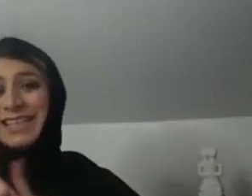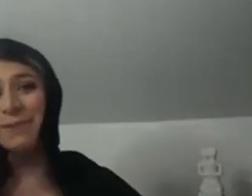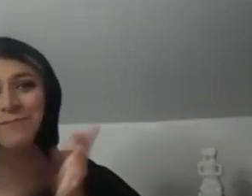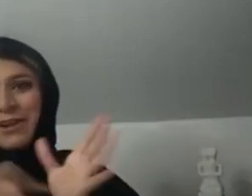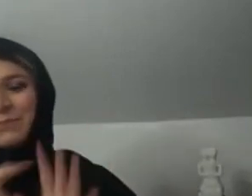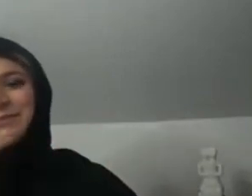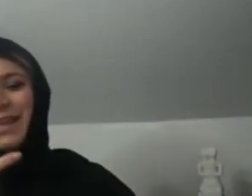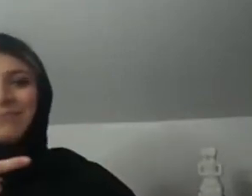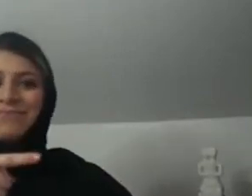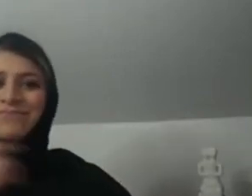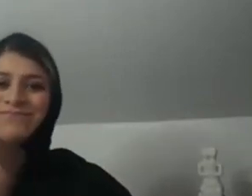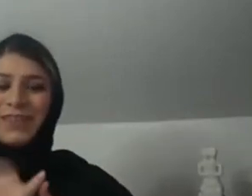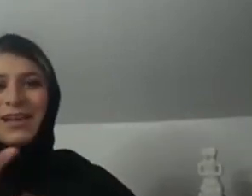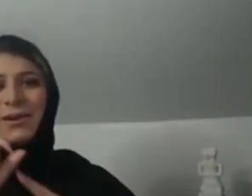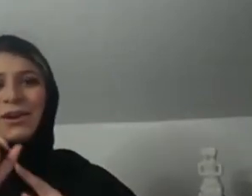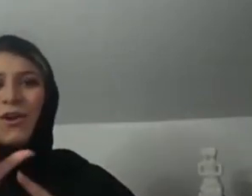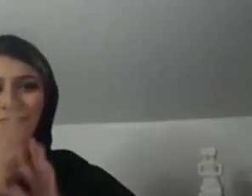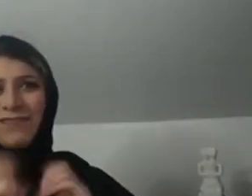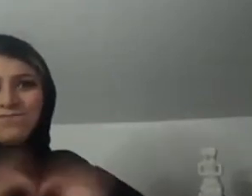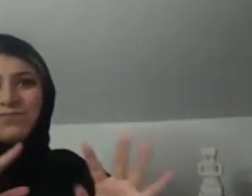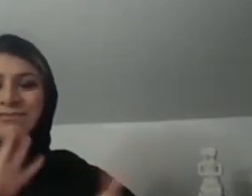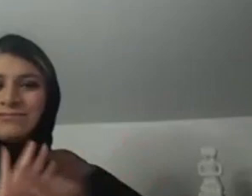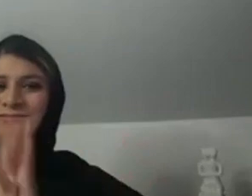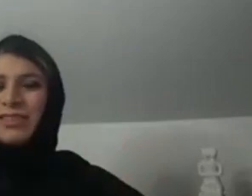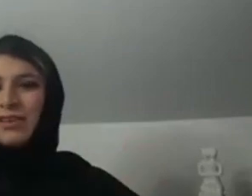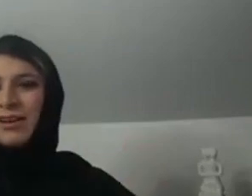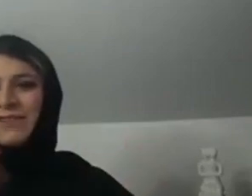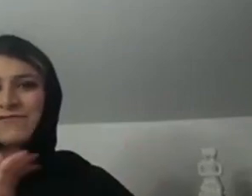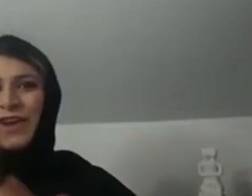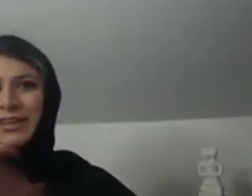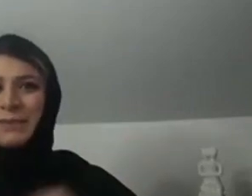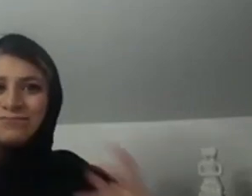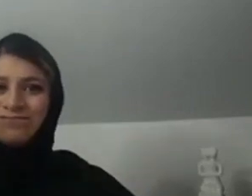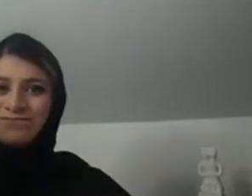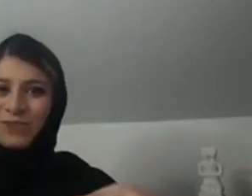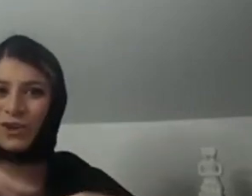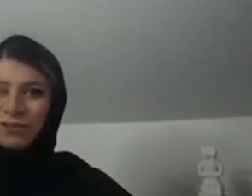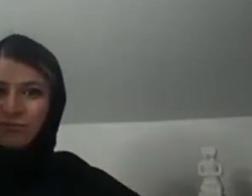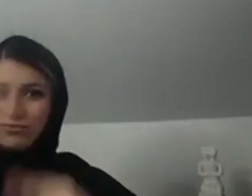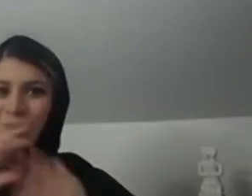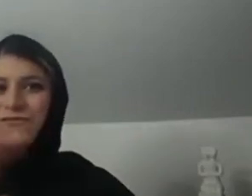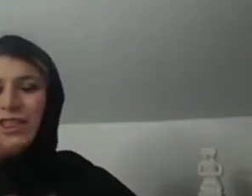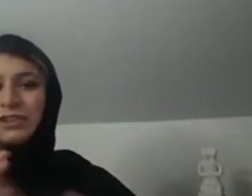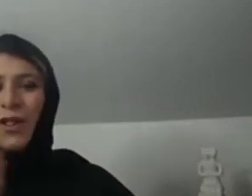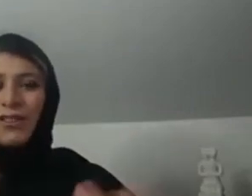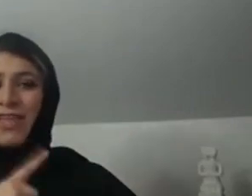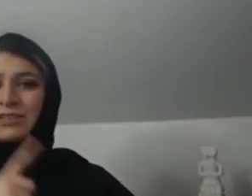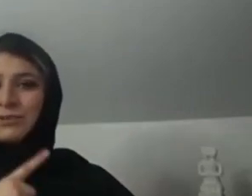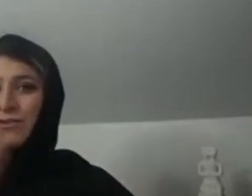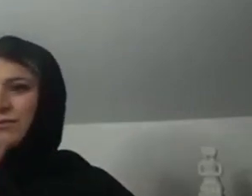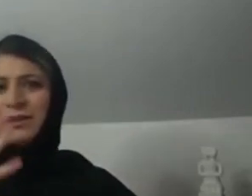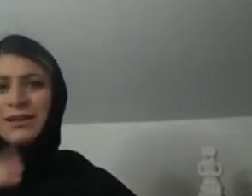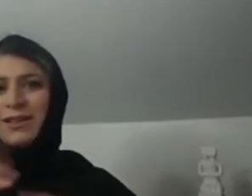uh, different religions, different disabilities. And like it's already said, uh, being said, you know, problems with the current pandemic funding